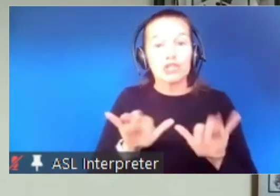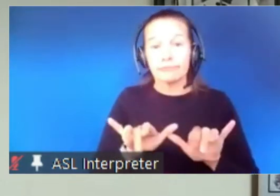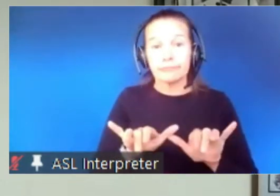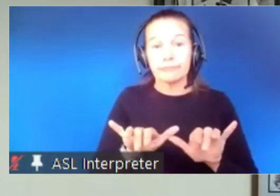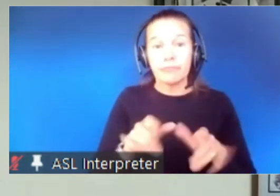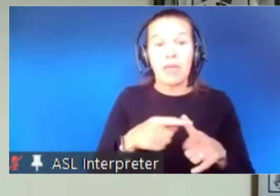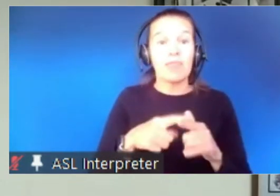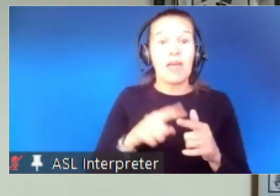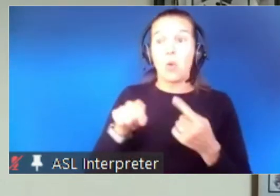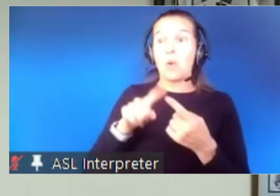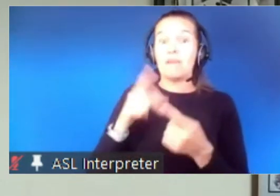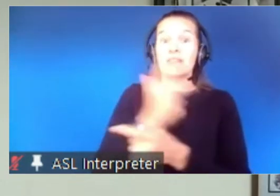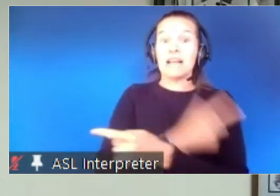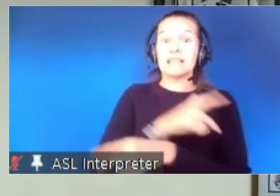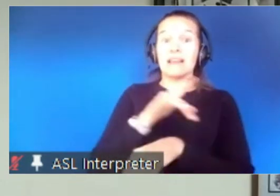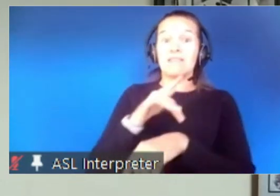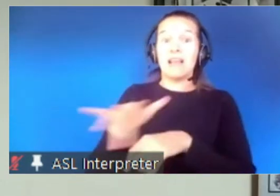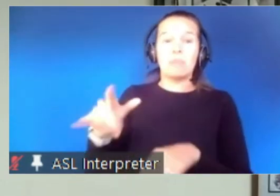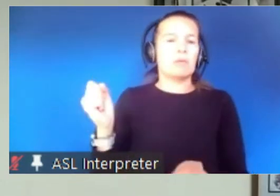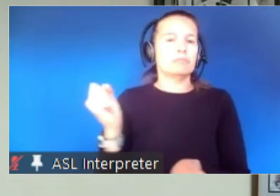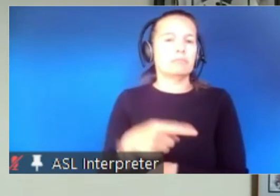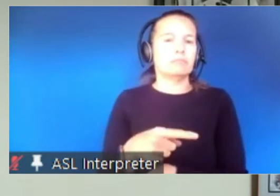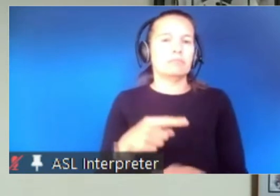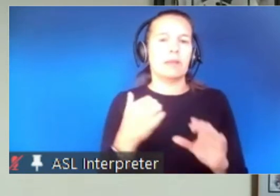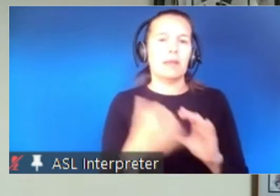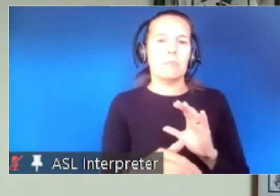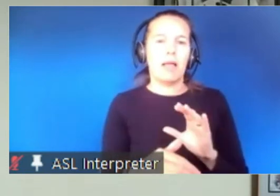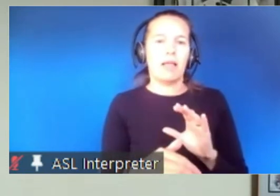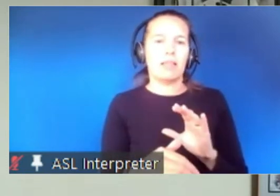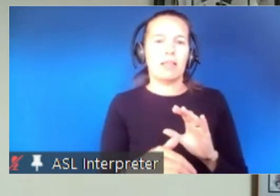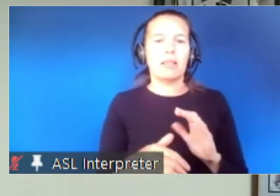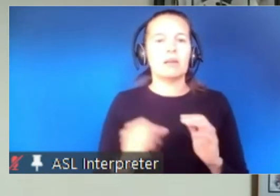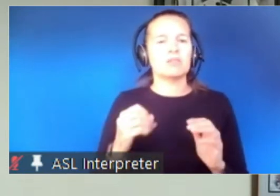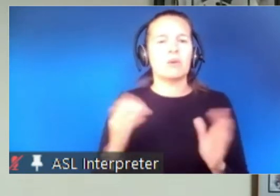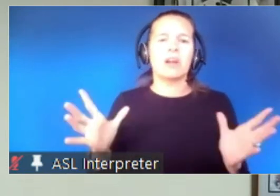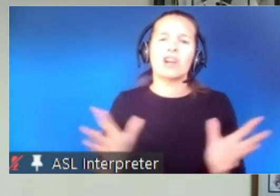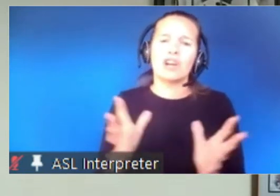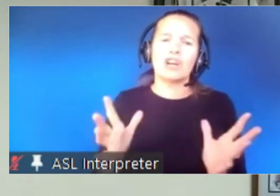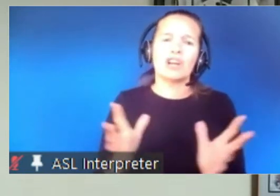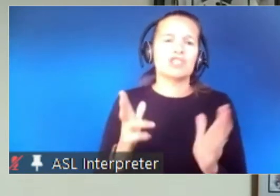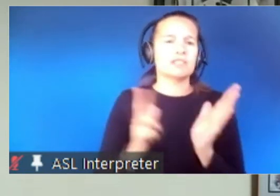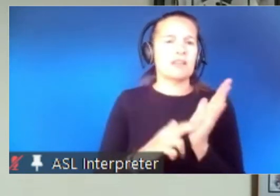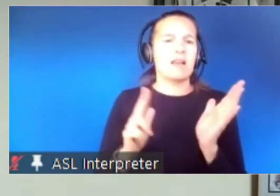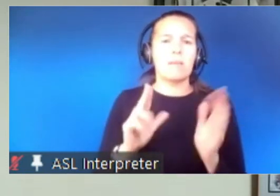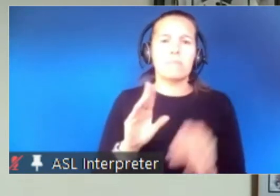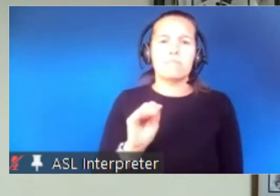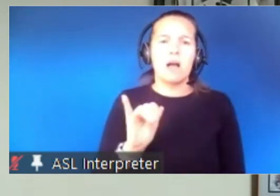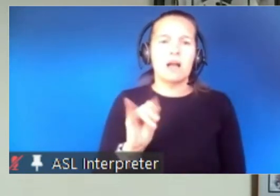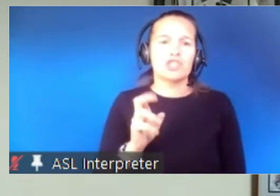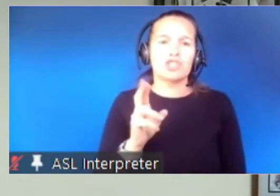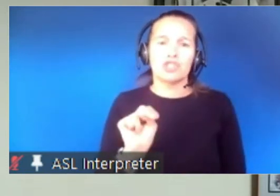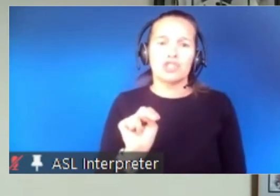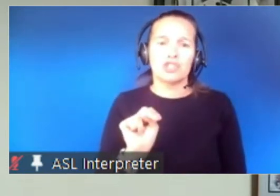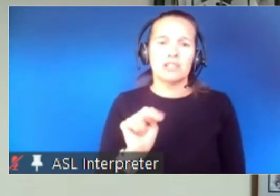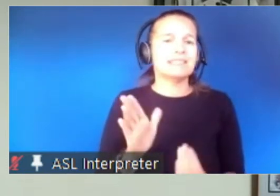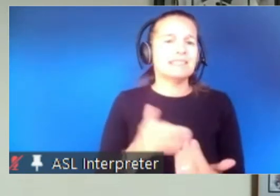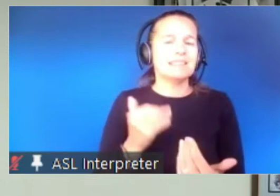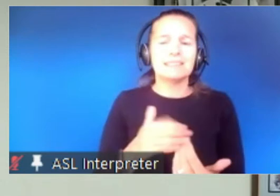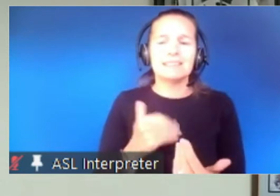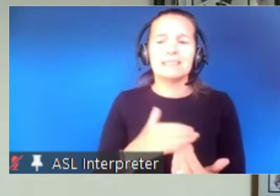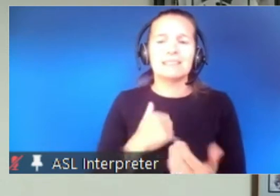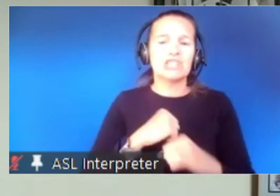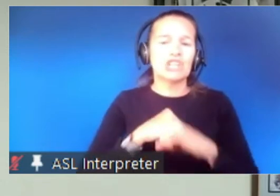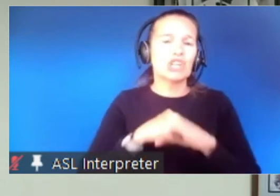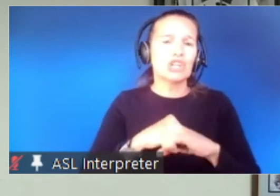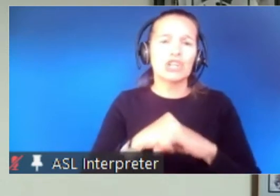available so i again want to encourage people to sign up for vaccinations it is easier now and more secure that